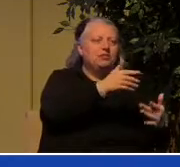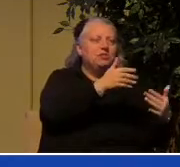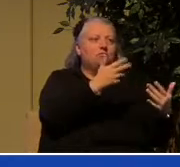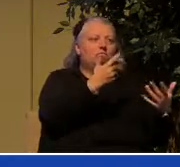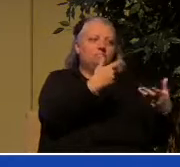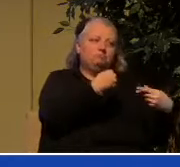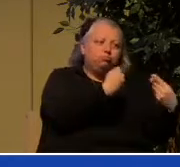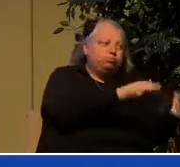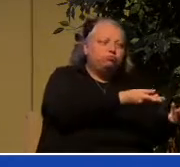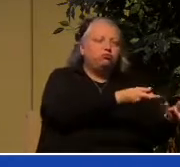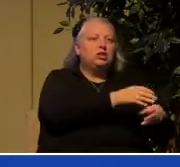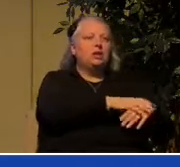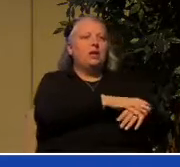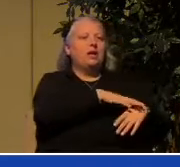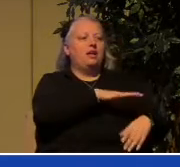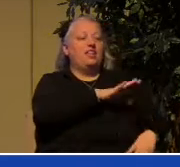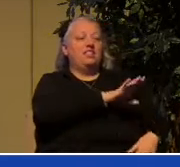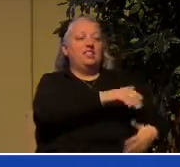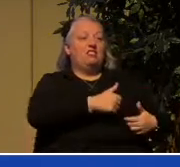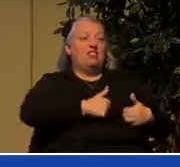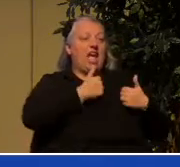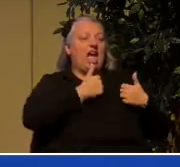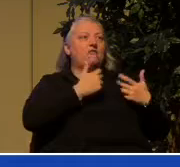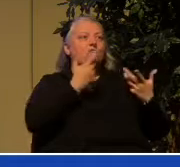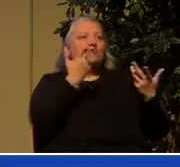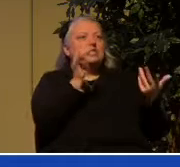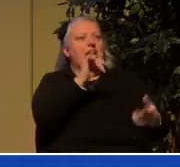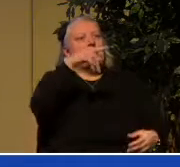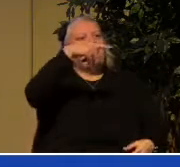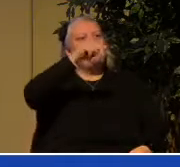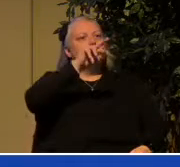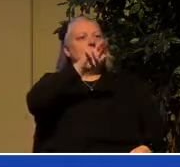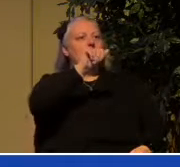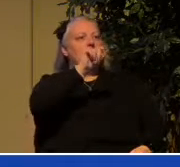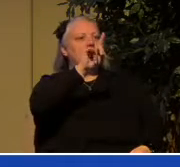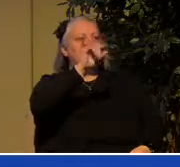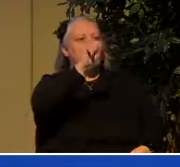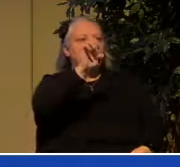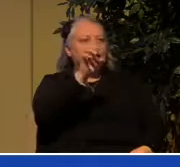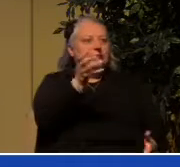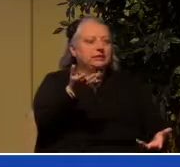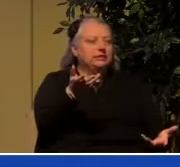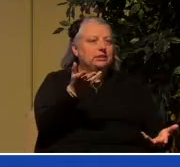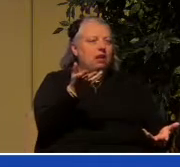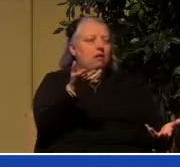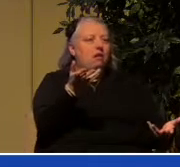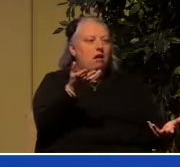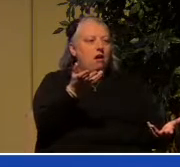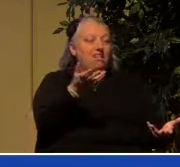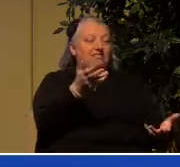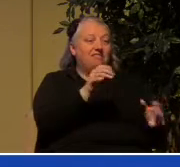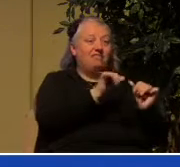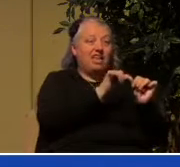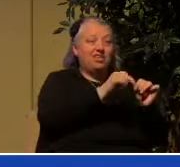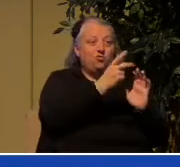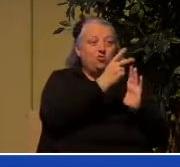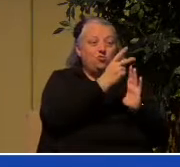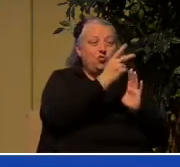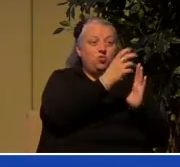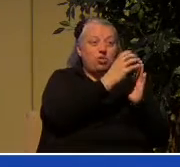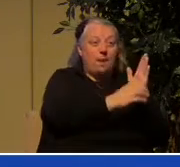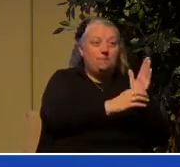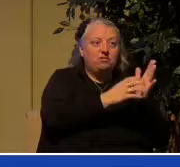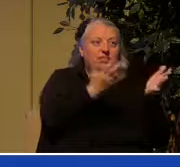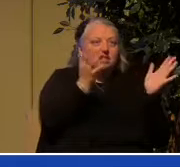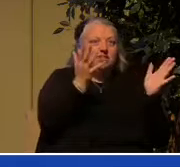paradise. Lasted all of two chapters, as you know. You know the rest of the story. There was a serpent in